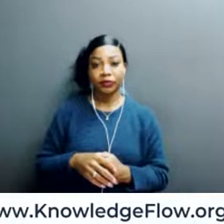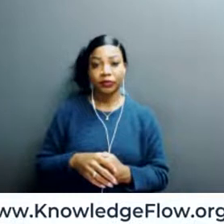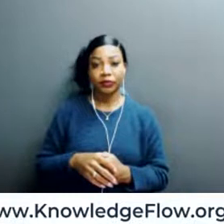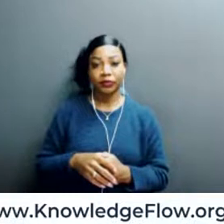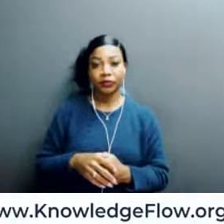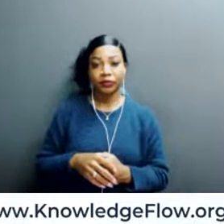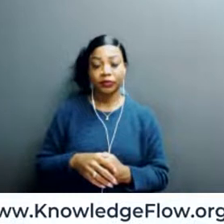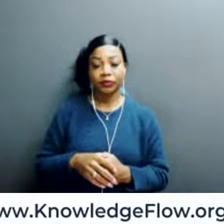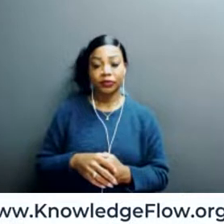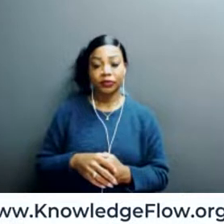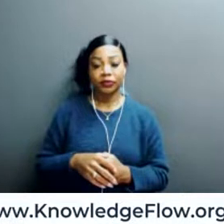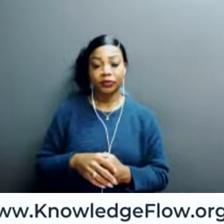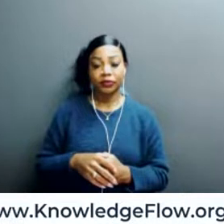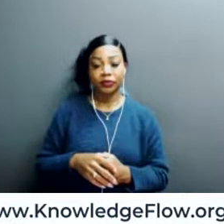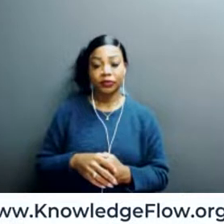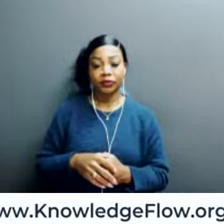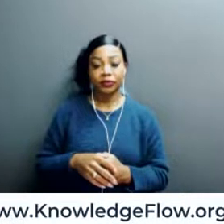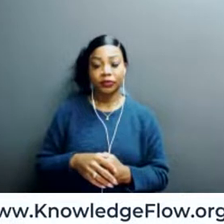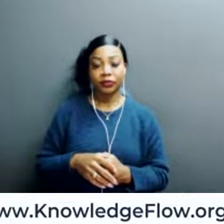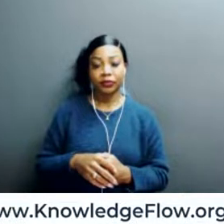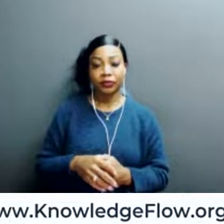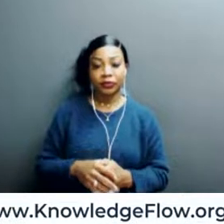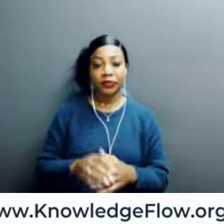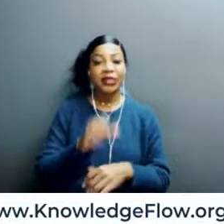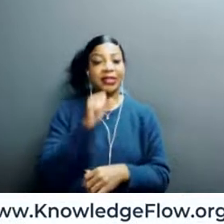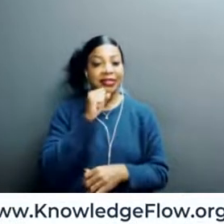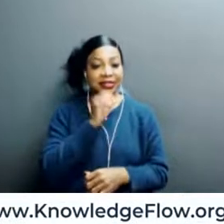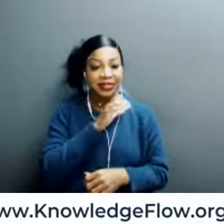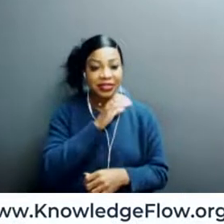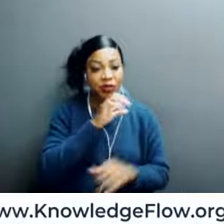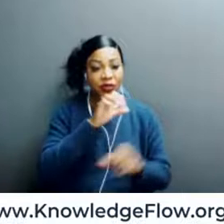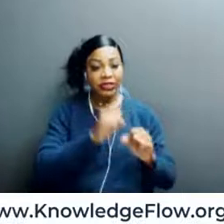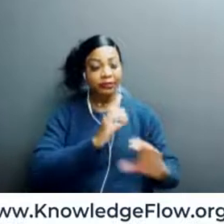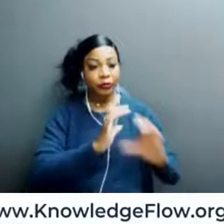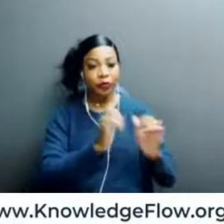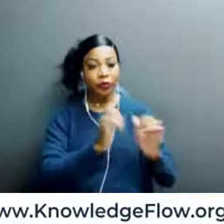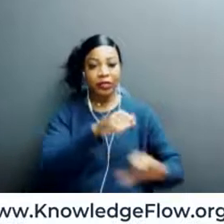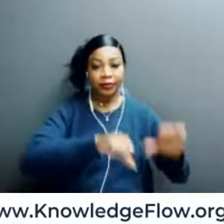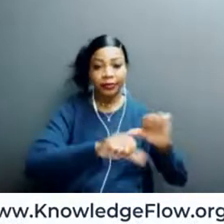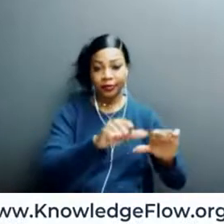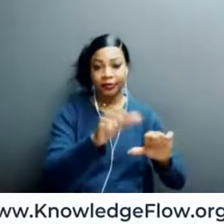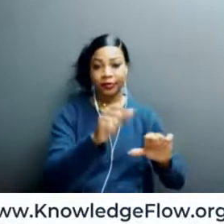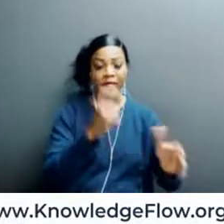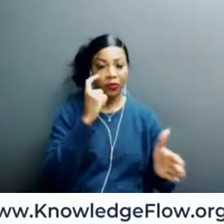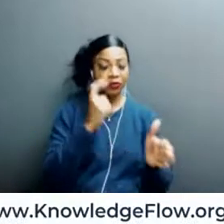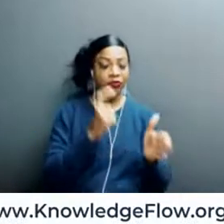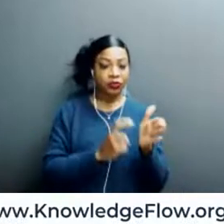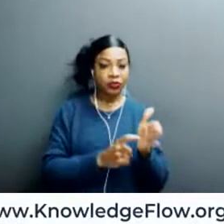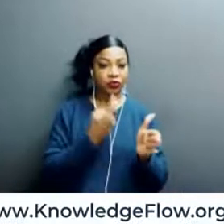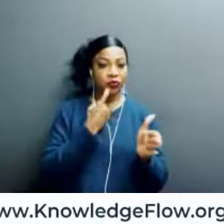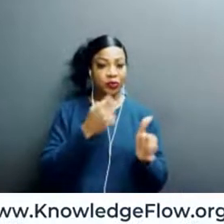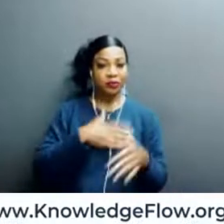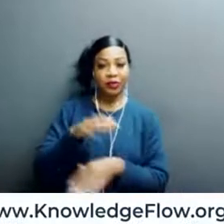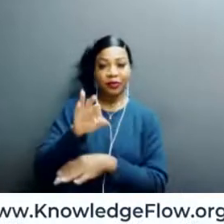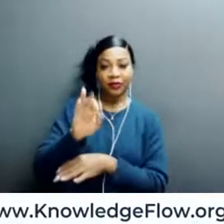the, the main thing is having seniors talking to each other. So, I've noticed recently, for example, just on my Facebook feed.